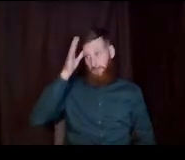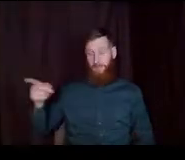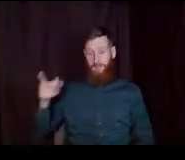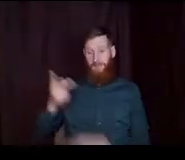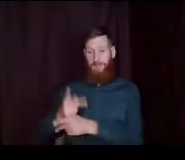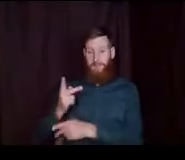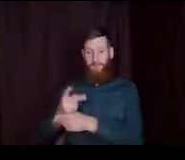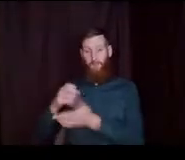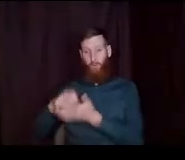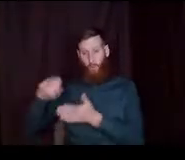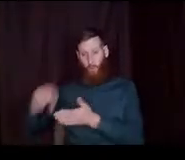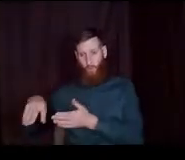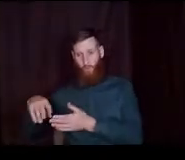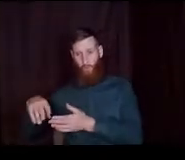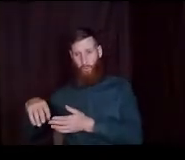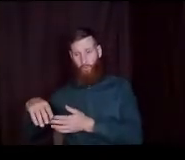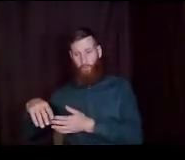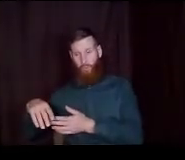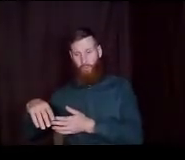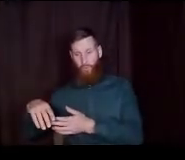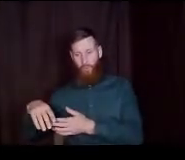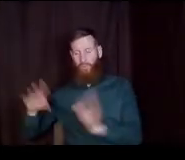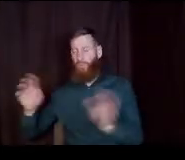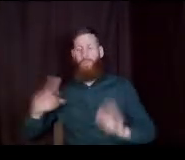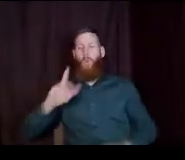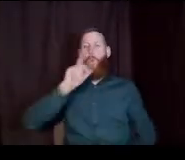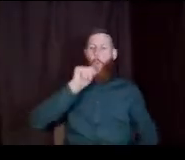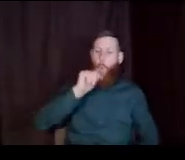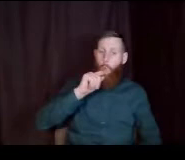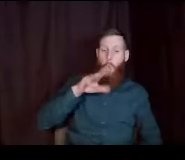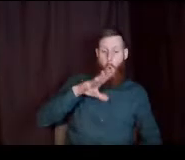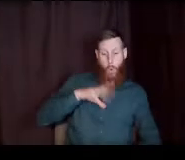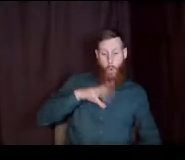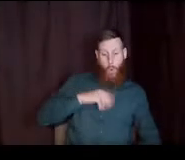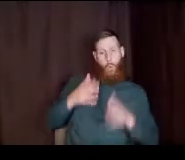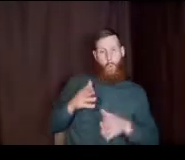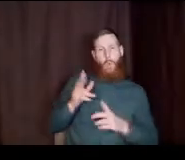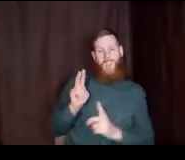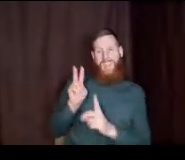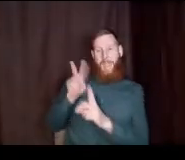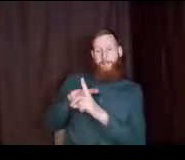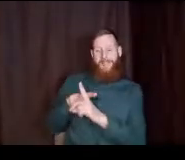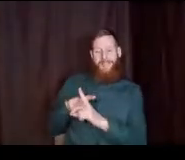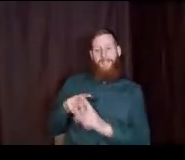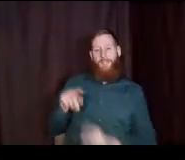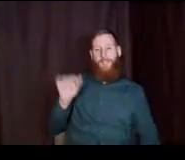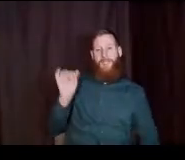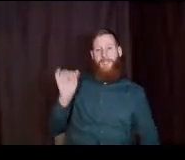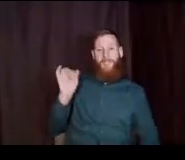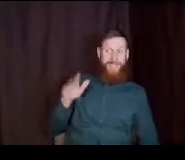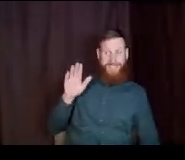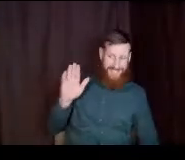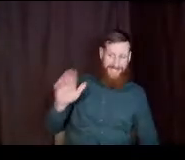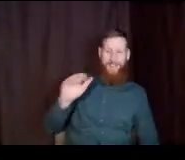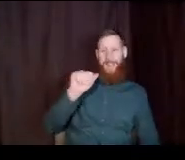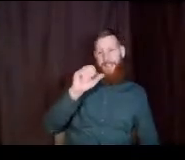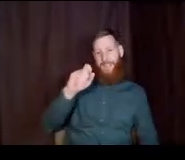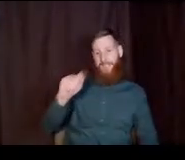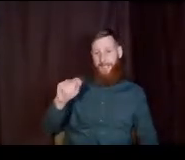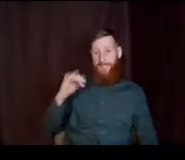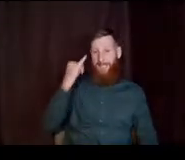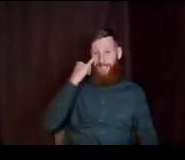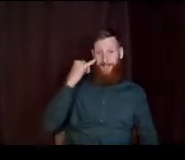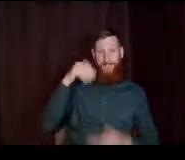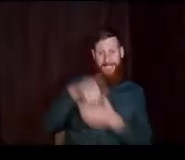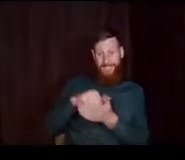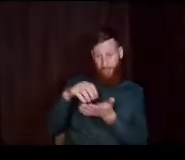it just depends on who the application is. who the owner of the application is. they're the one who. that's their asset. so if it's in the